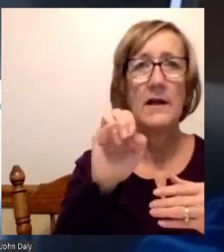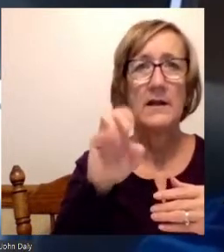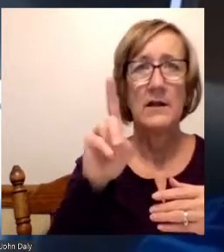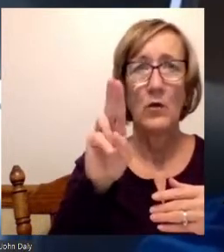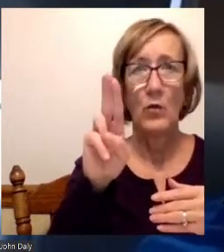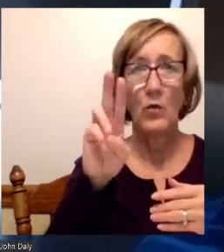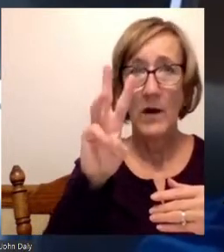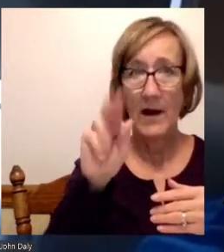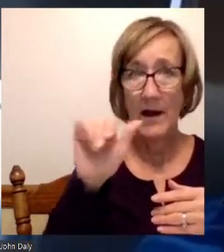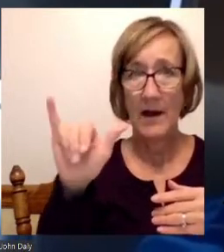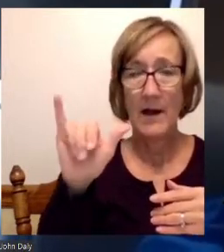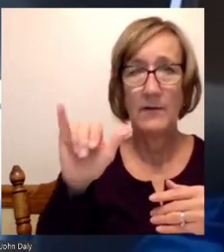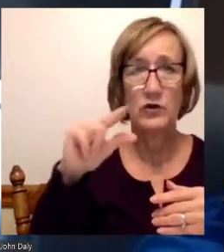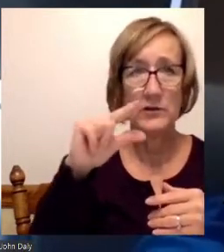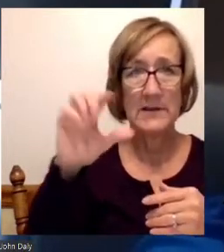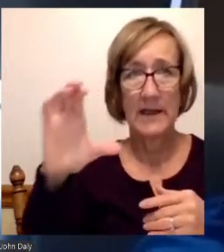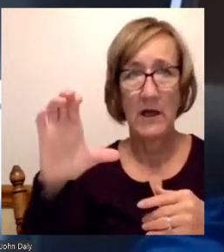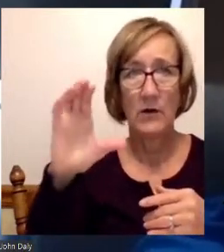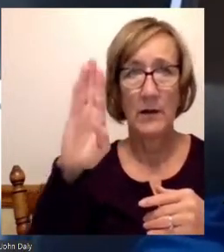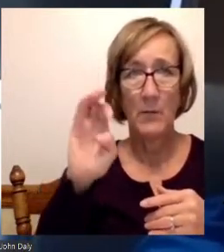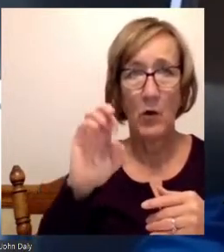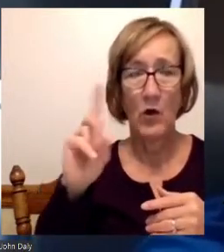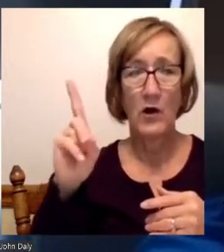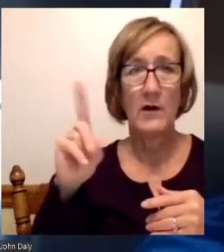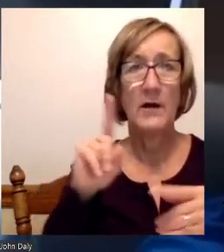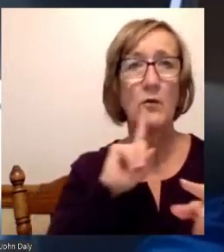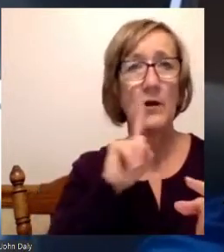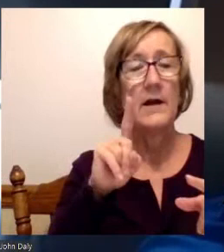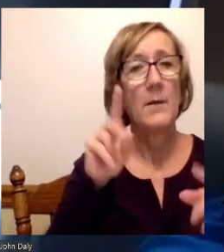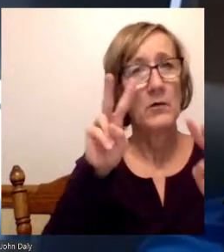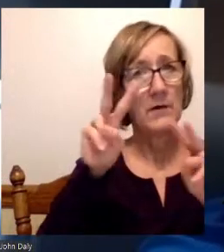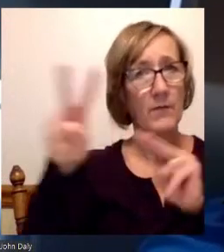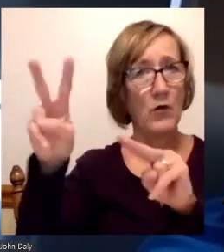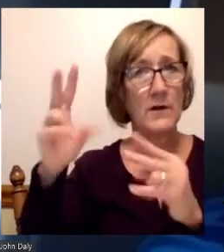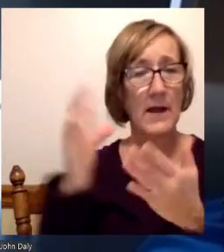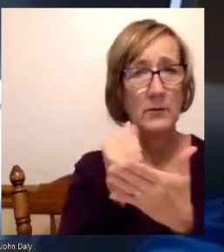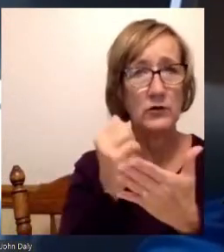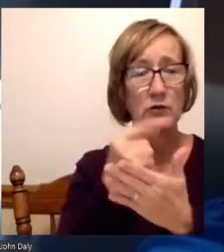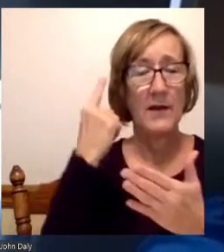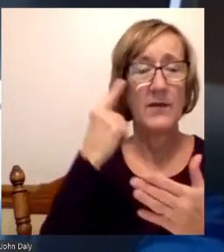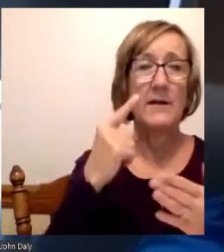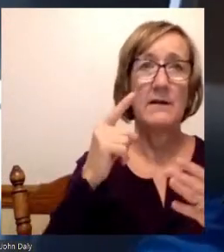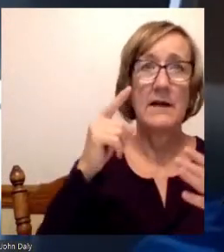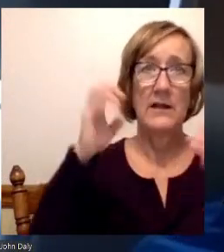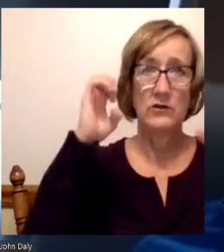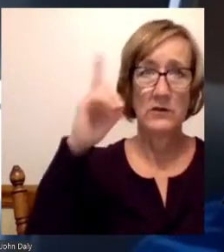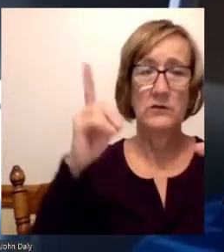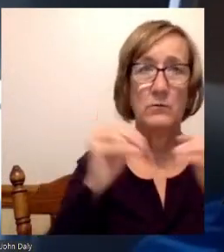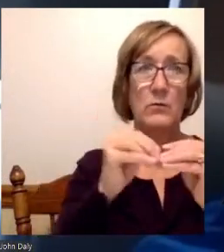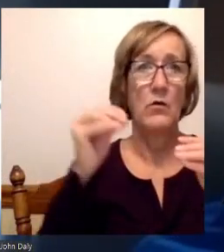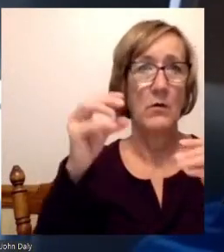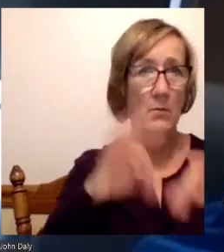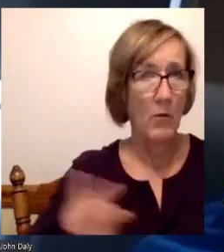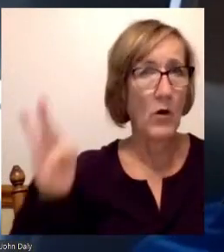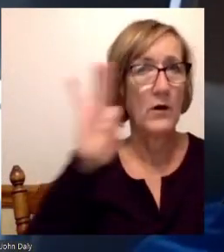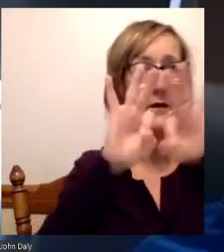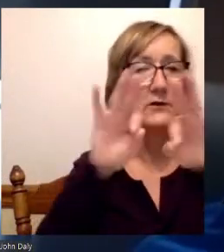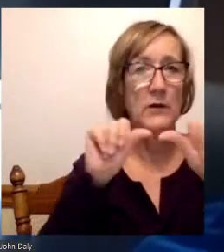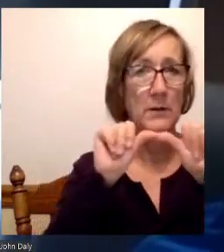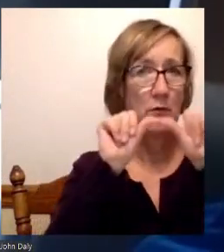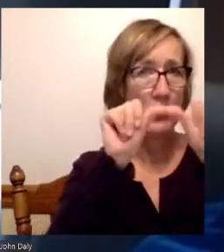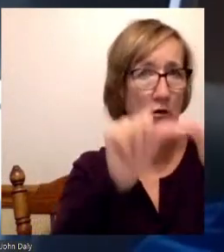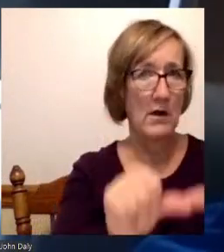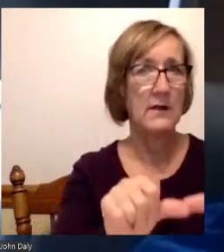to this opportunity because I think that education is even going to be even more important as we progress into